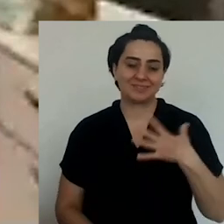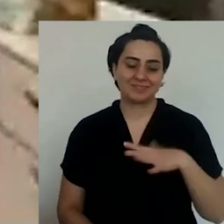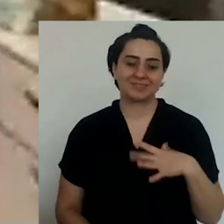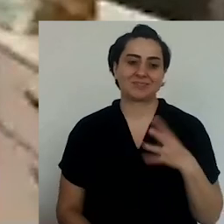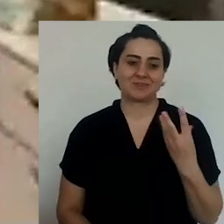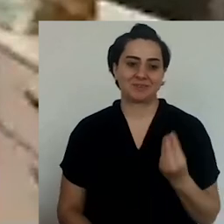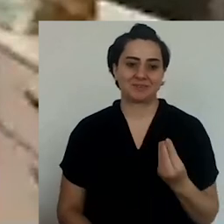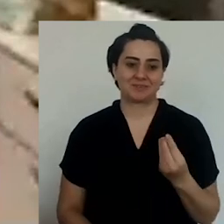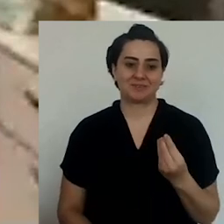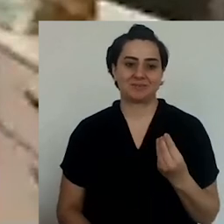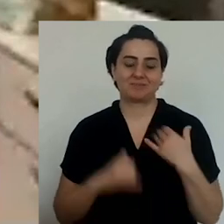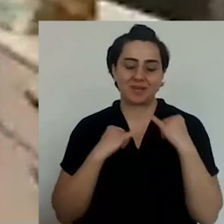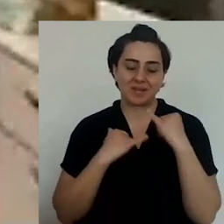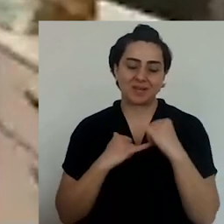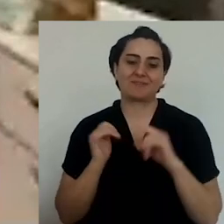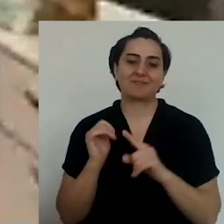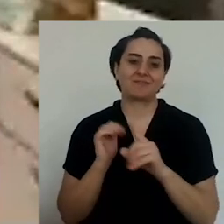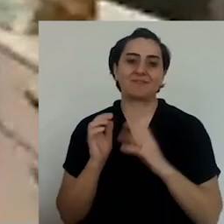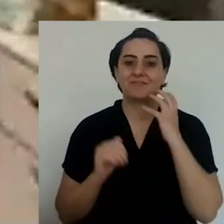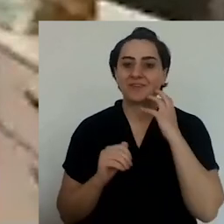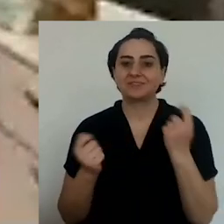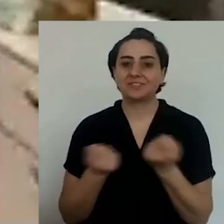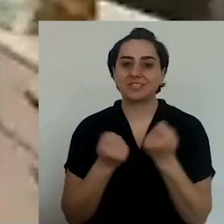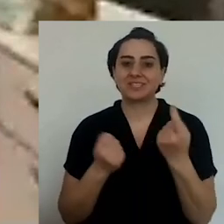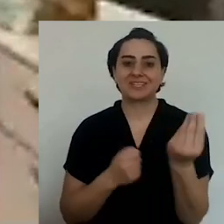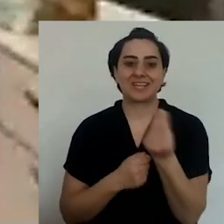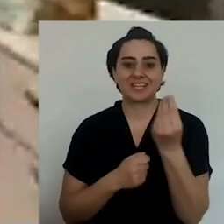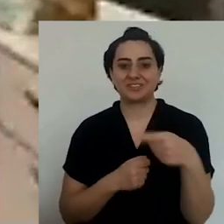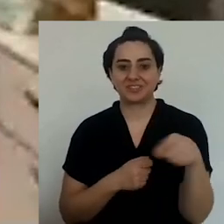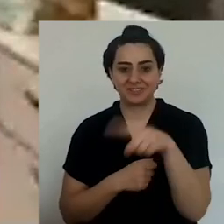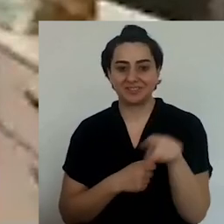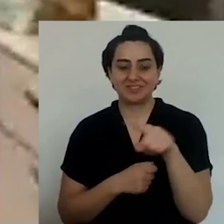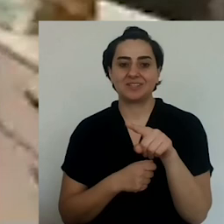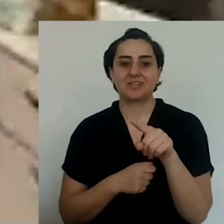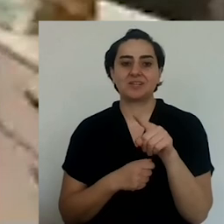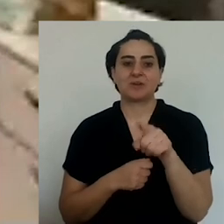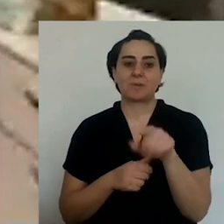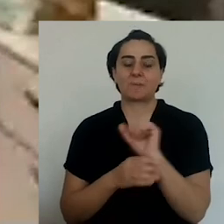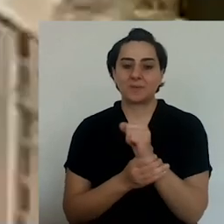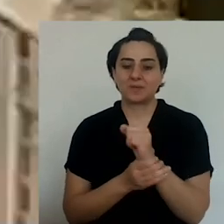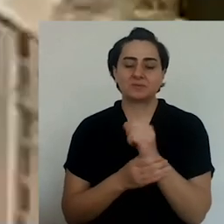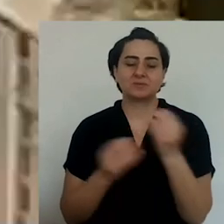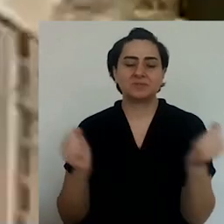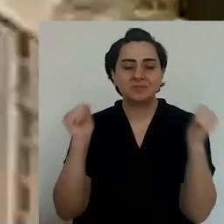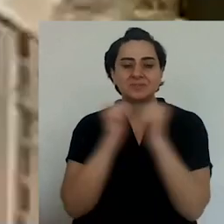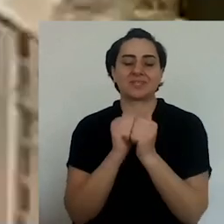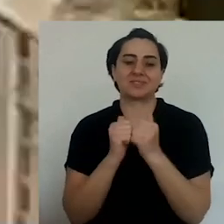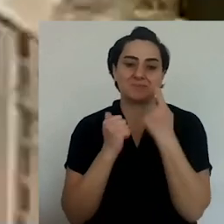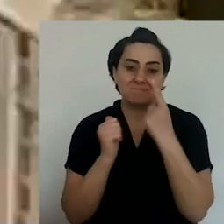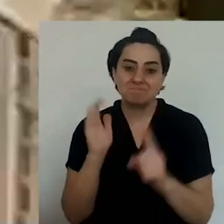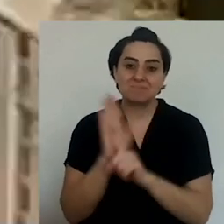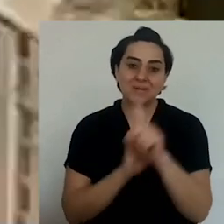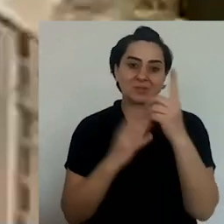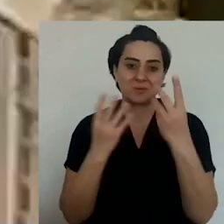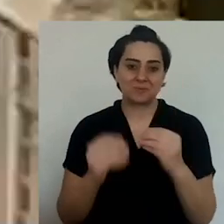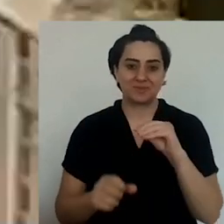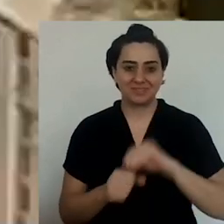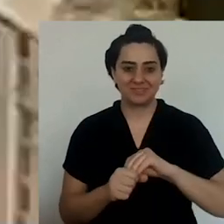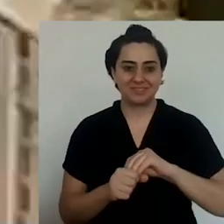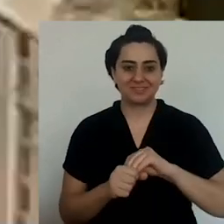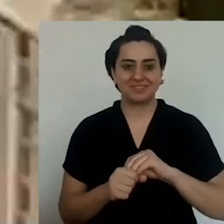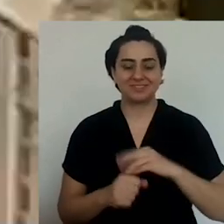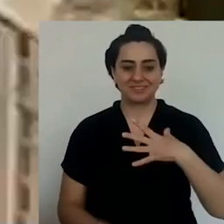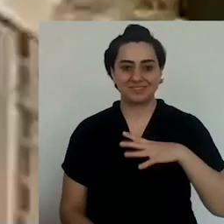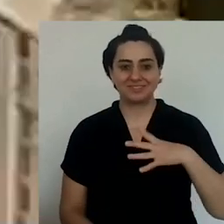a mother would want her daughter to be successful. And I see the Foundation and the Foundation that way too.